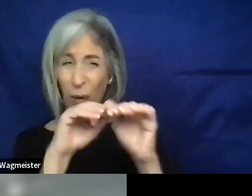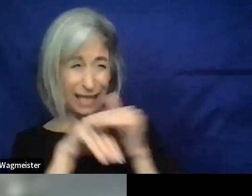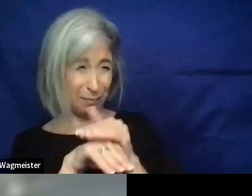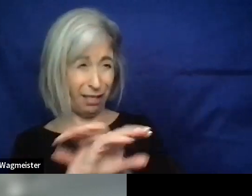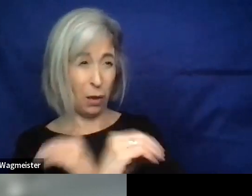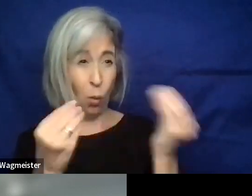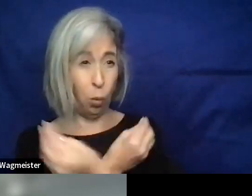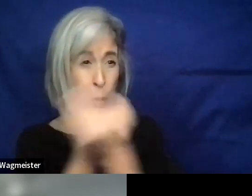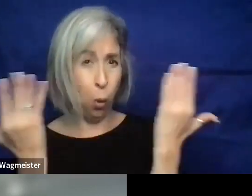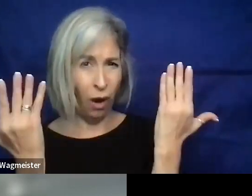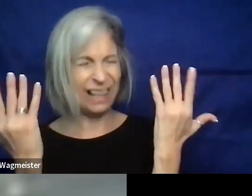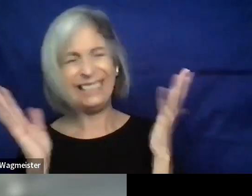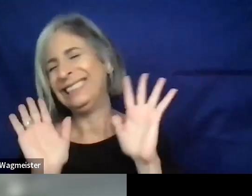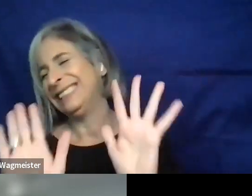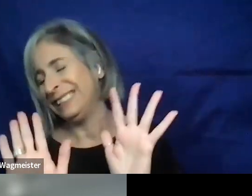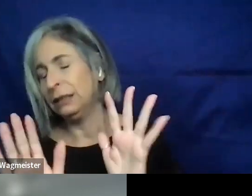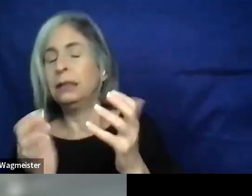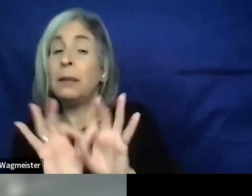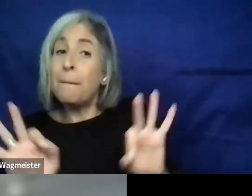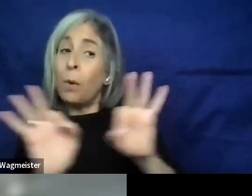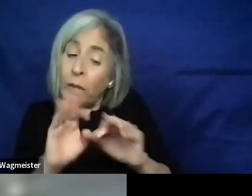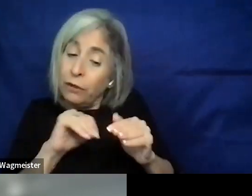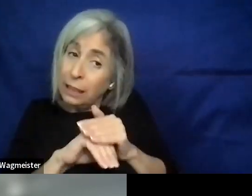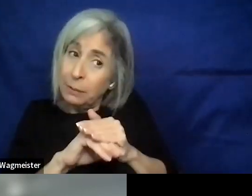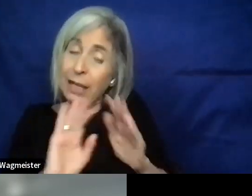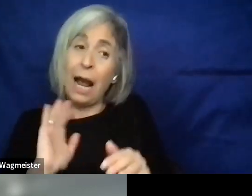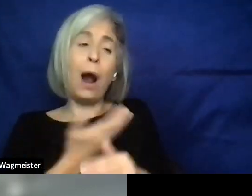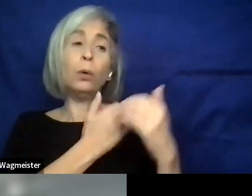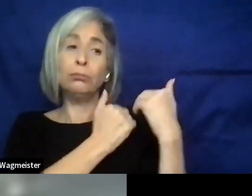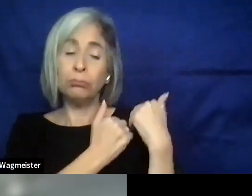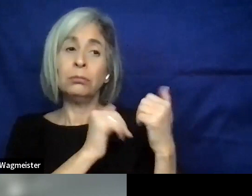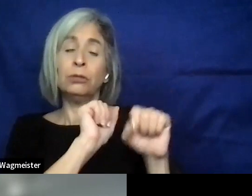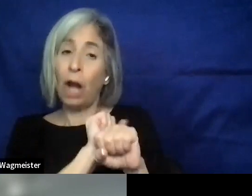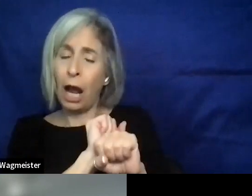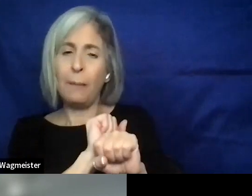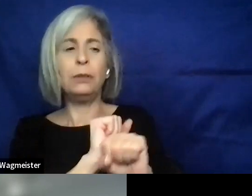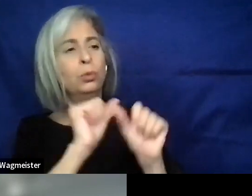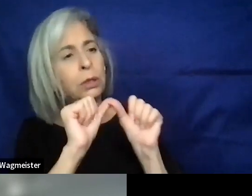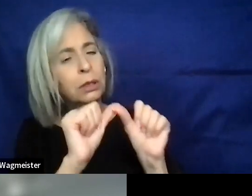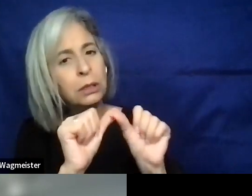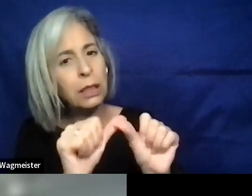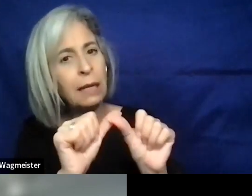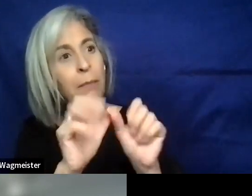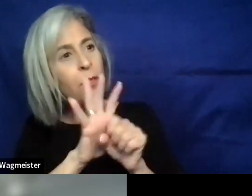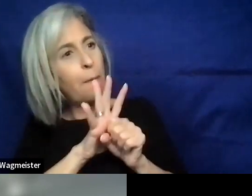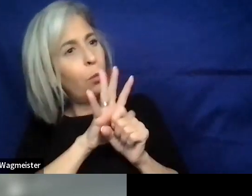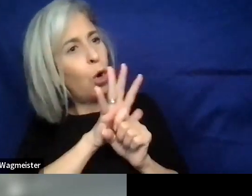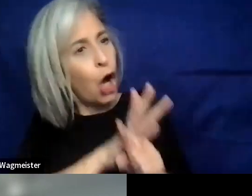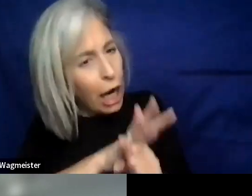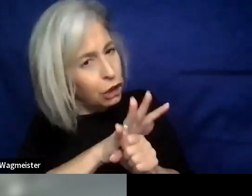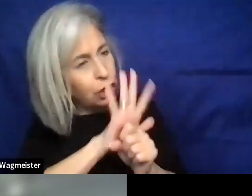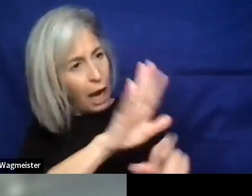So, you know, while accessibility is important and it's our job to really keep the friendly pressure on the team.